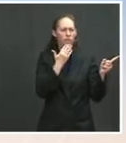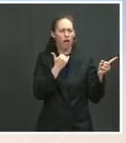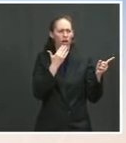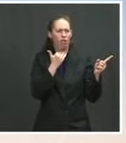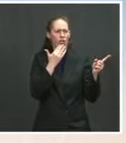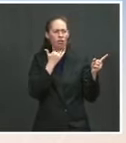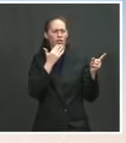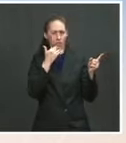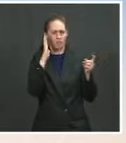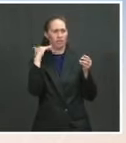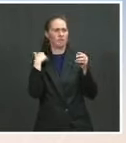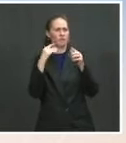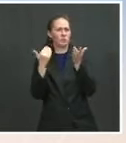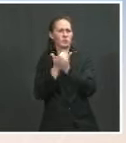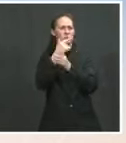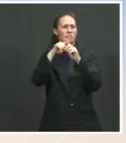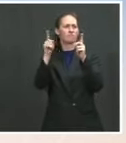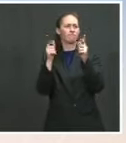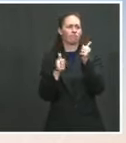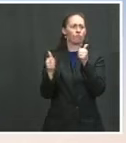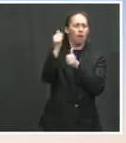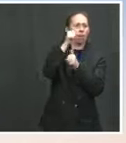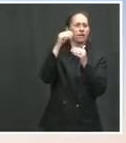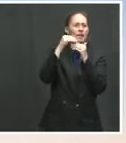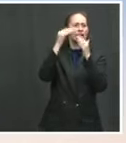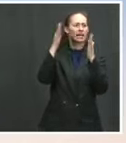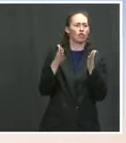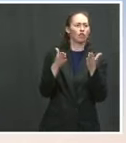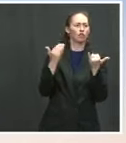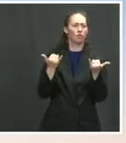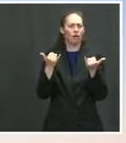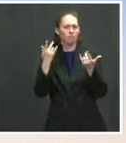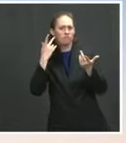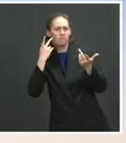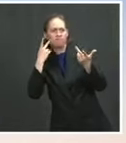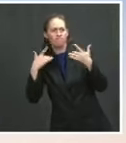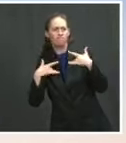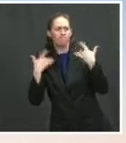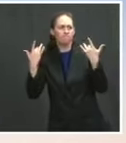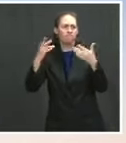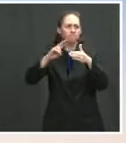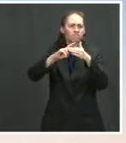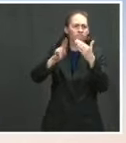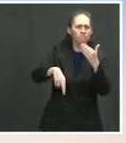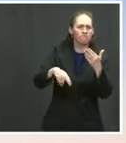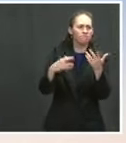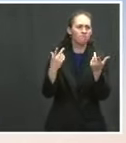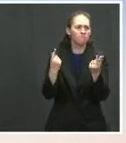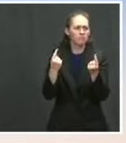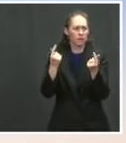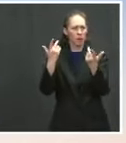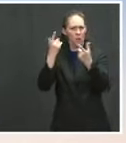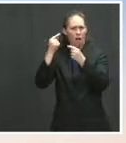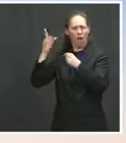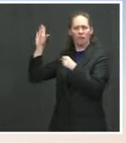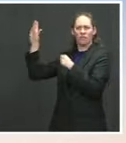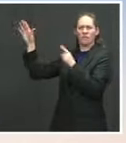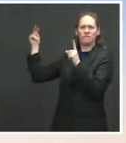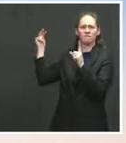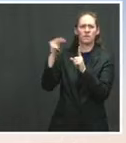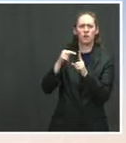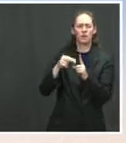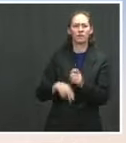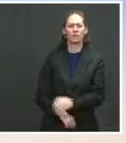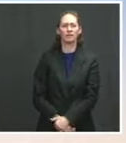change as a result of this leadership change? MS. We will leave, which won't be a surprise to you, Steve. The politics and the determination